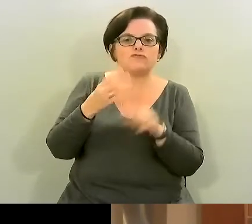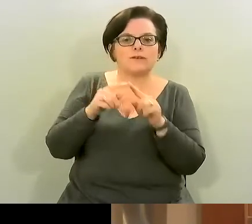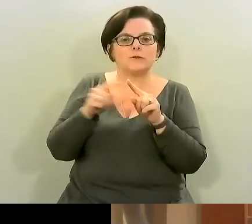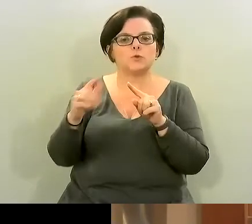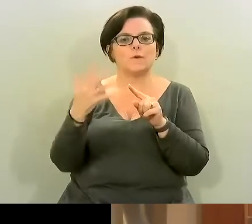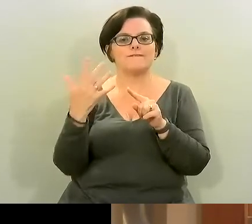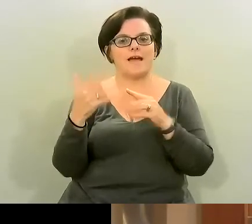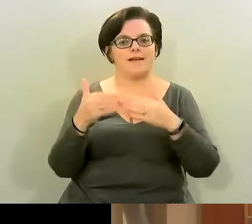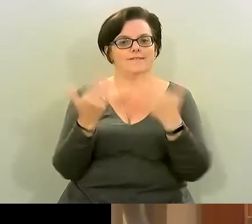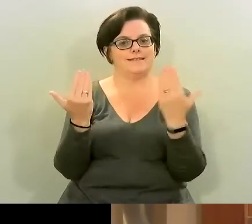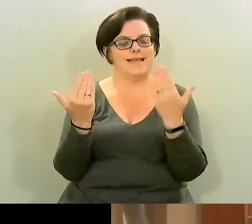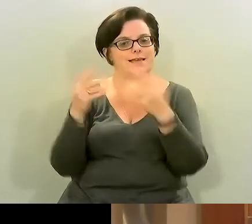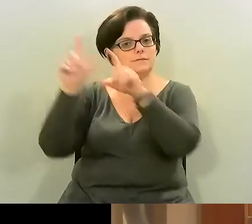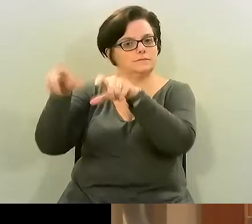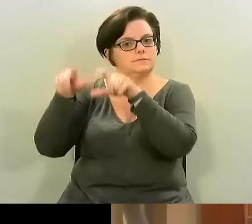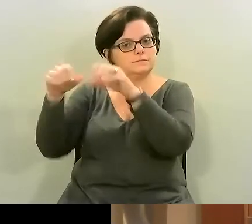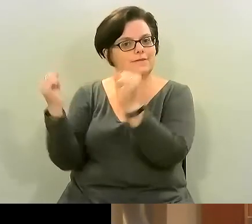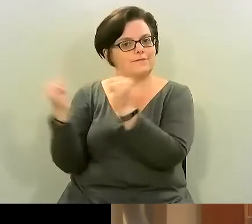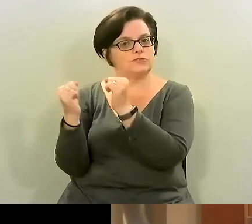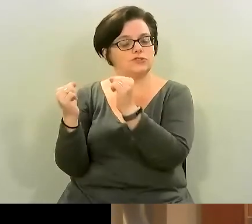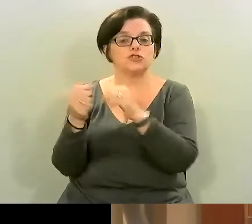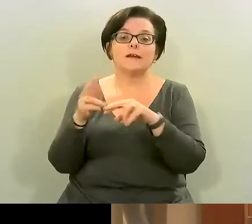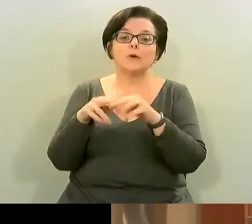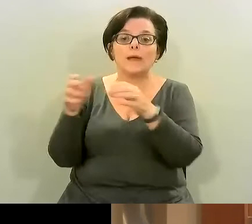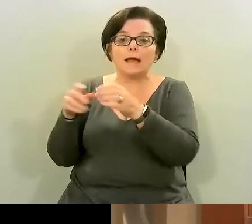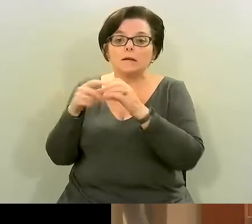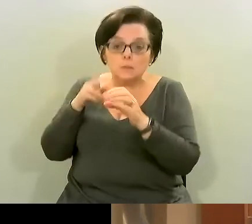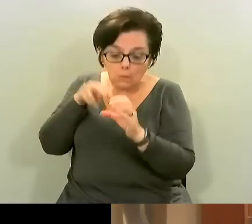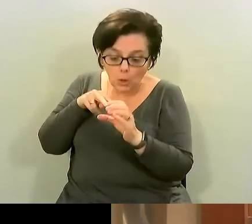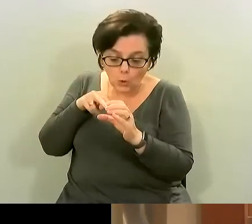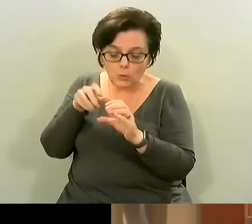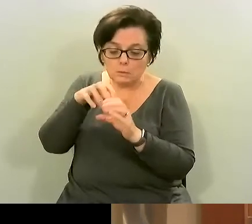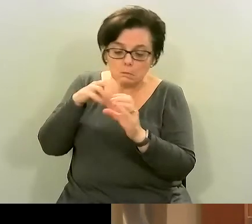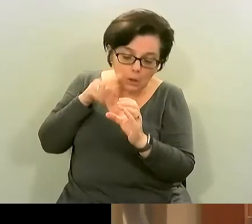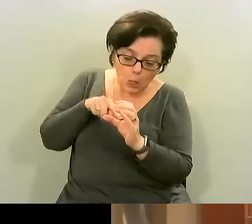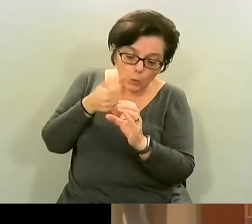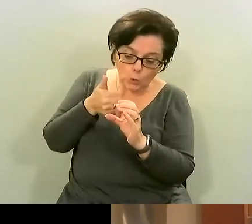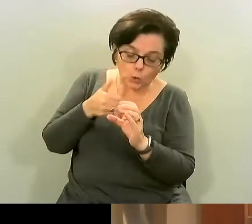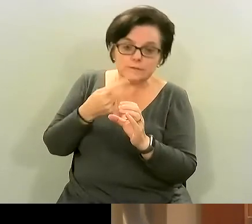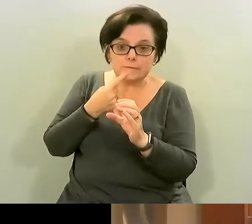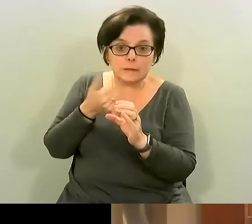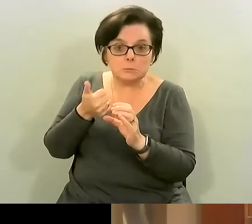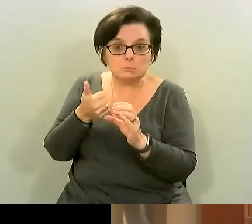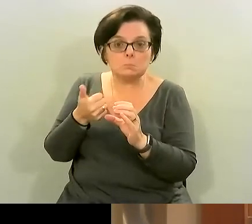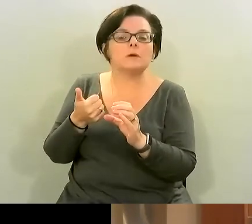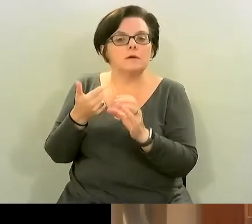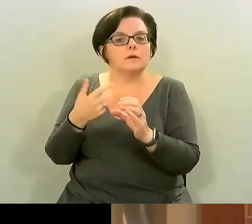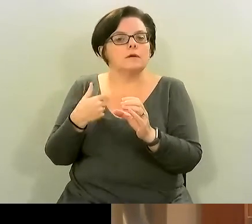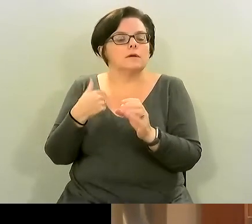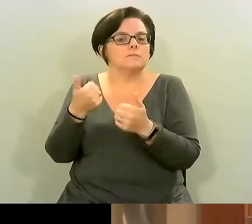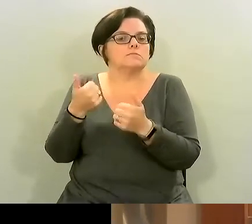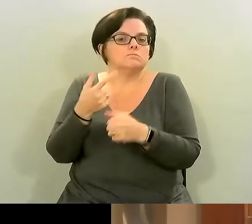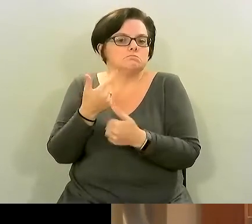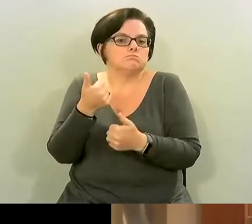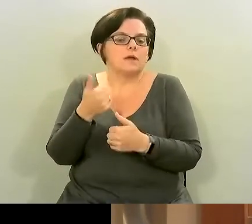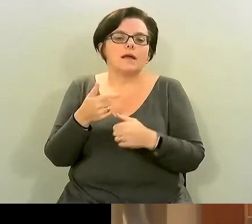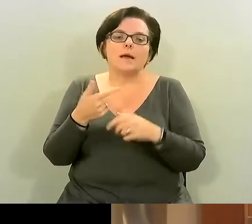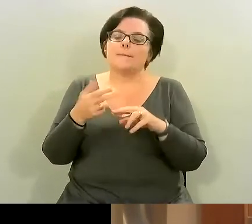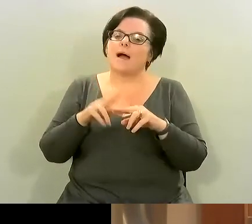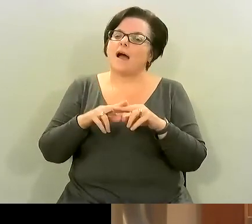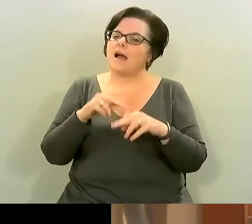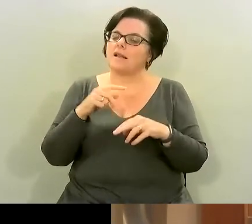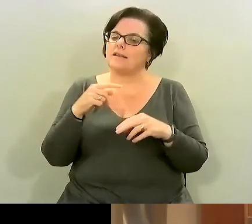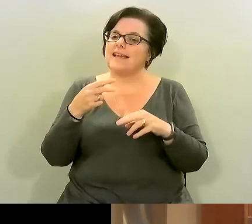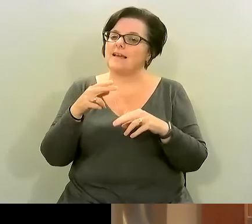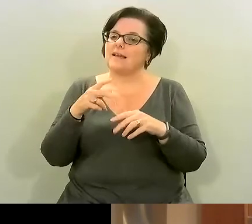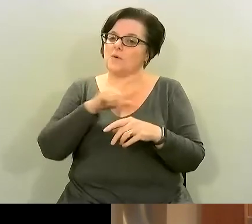um you can always look at it if it looks good and tastes good it should be fine but i wouldn't go probably because of the cheese uh